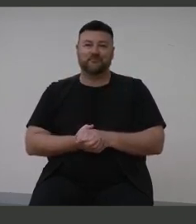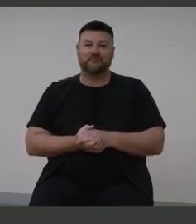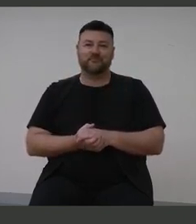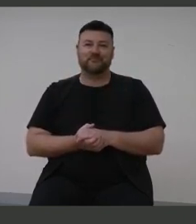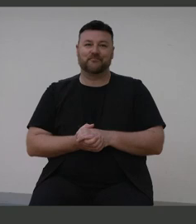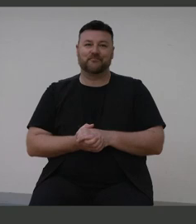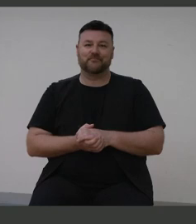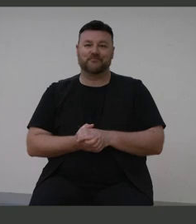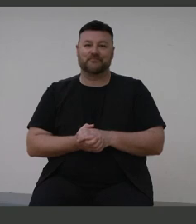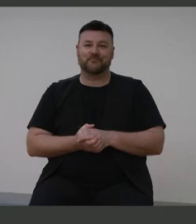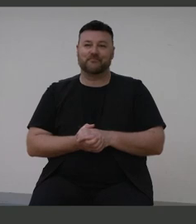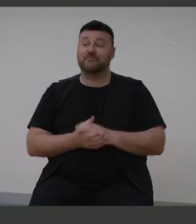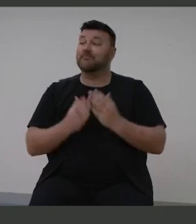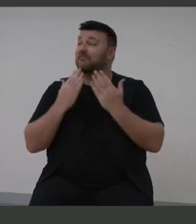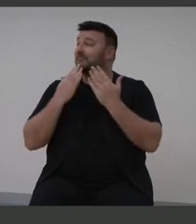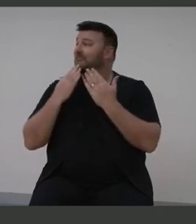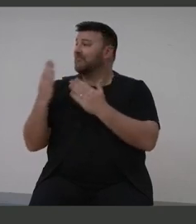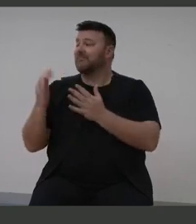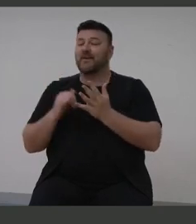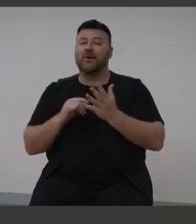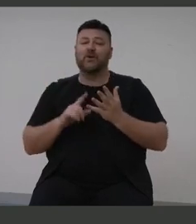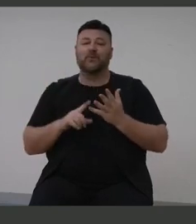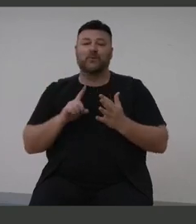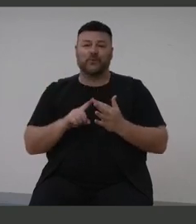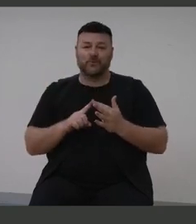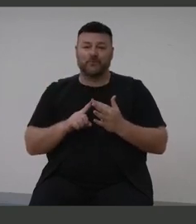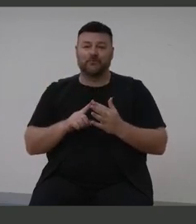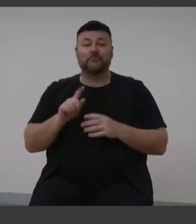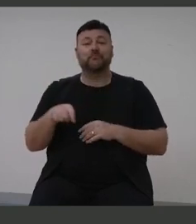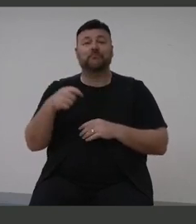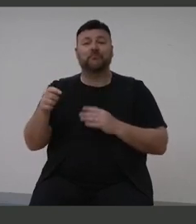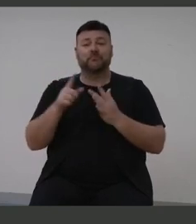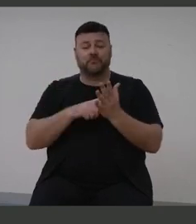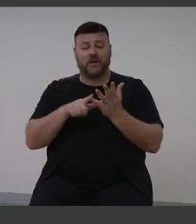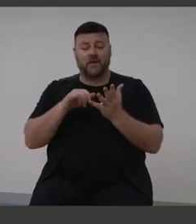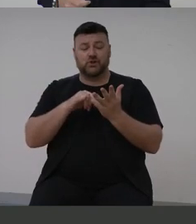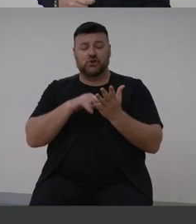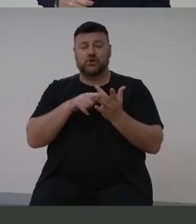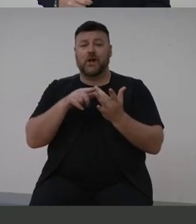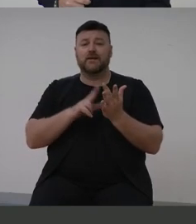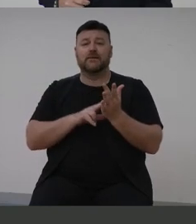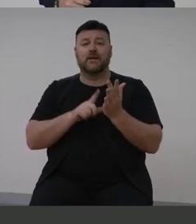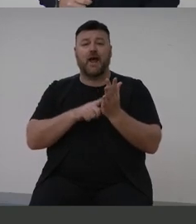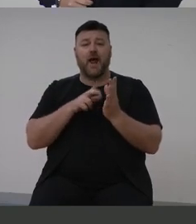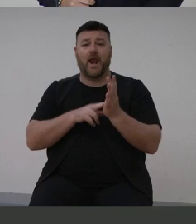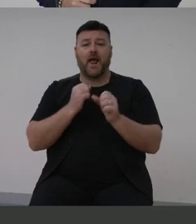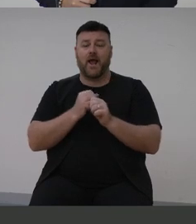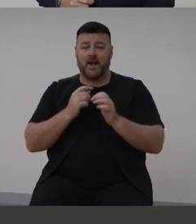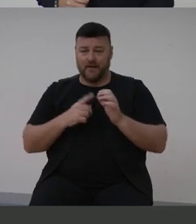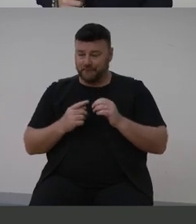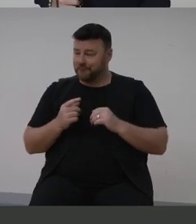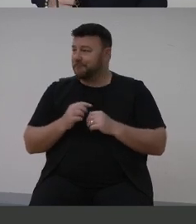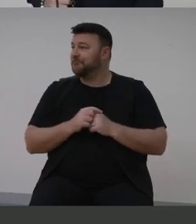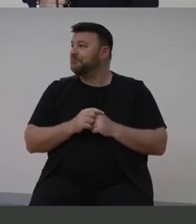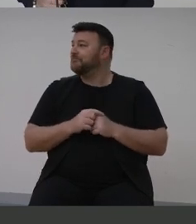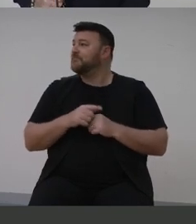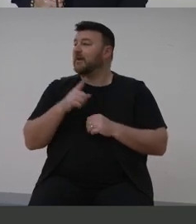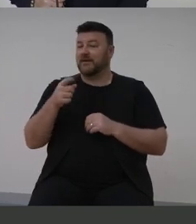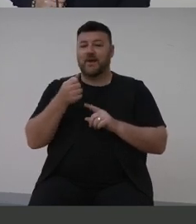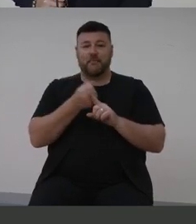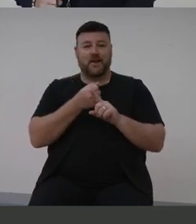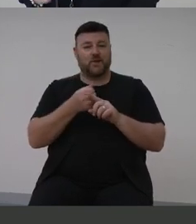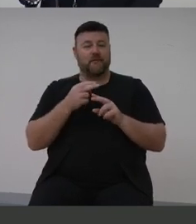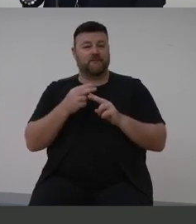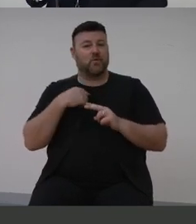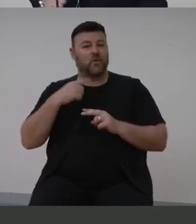Thanks, Sue. We next have Justin Langer, the Australian Cricket Coach and Ambassador for the Ear Science Institute of